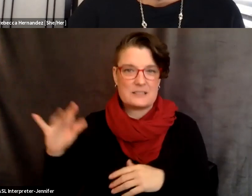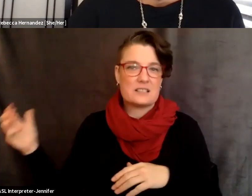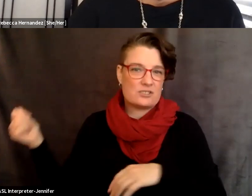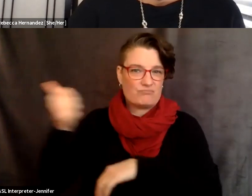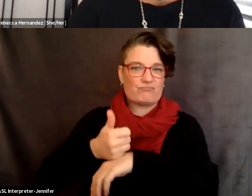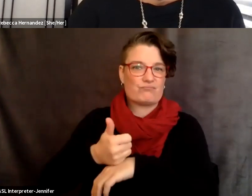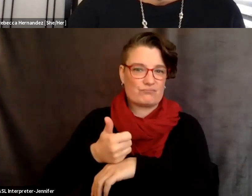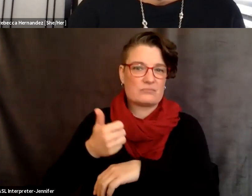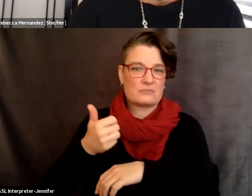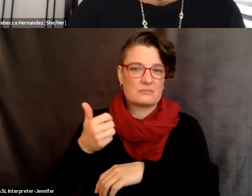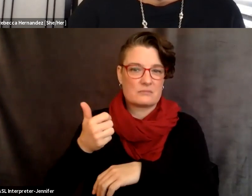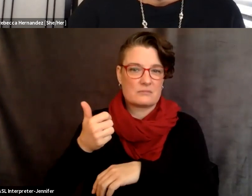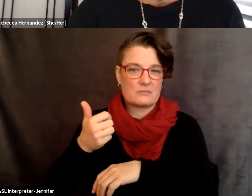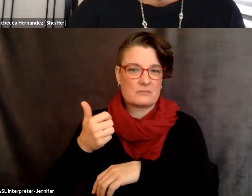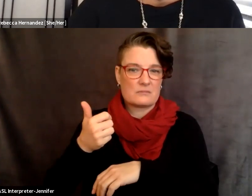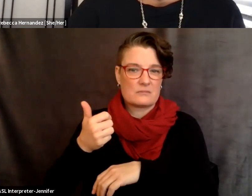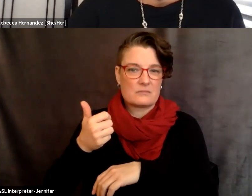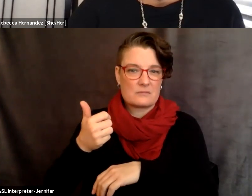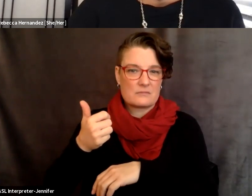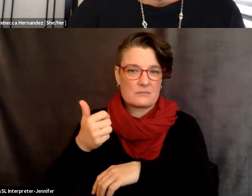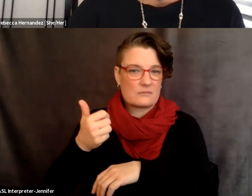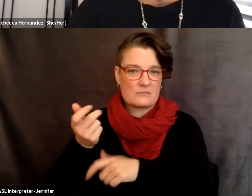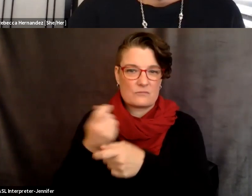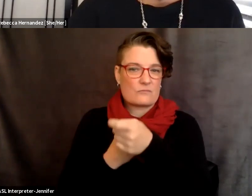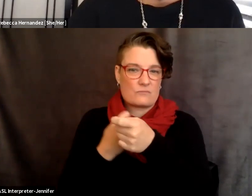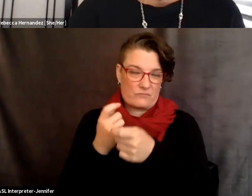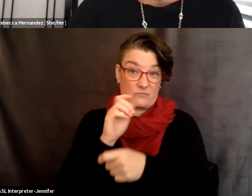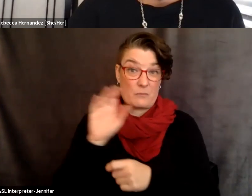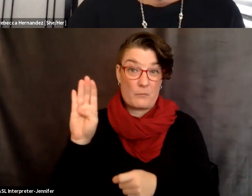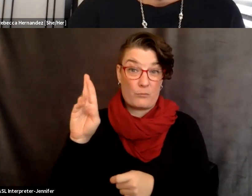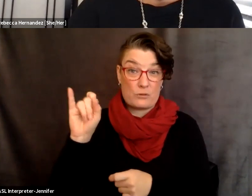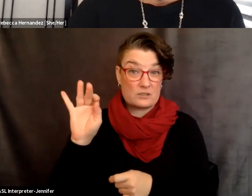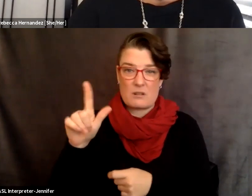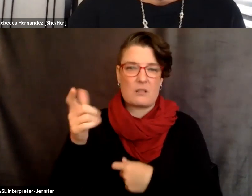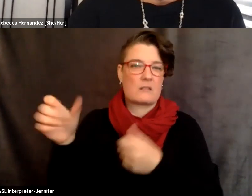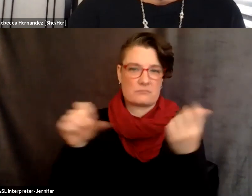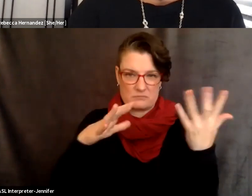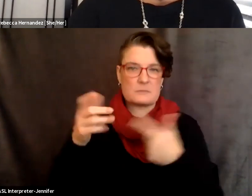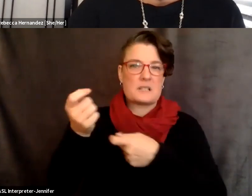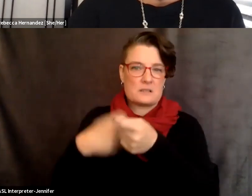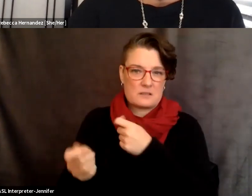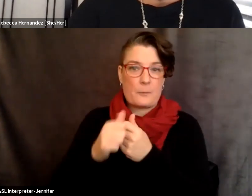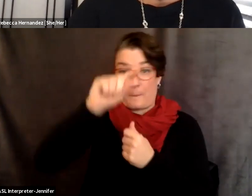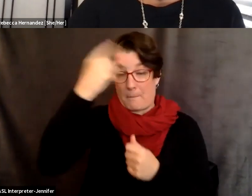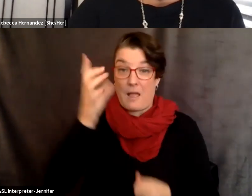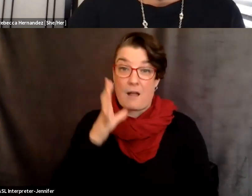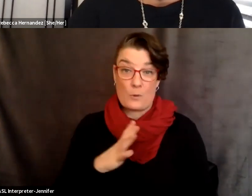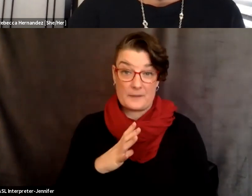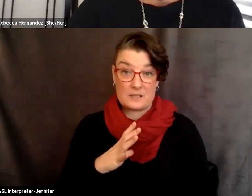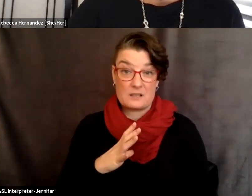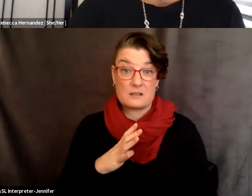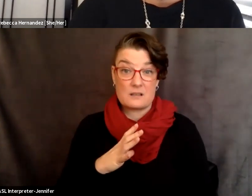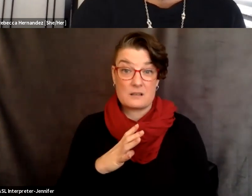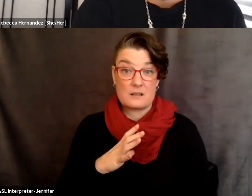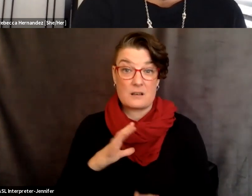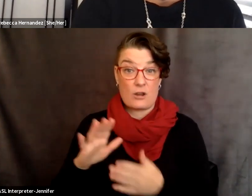statue of Bristol, uh, with a statue of, um, um, a black woman with her, uh,